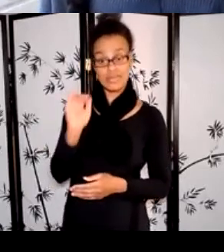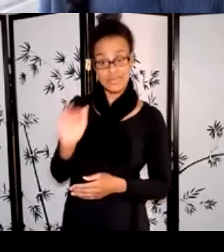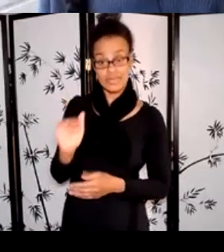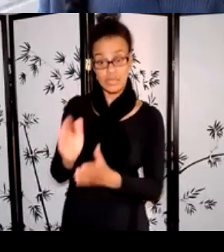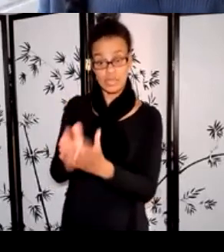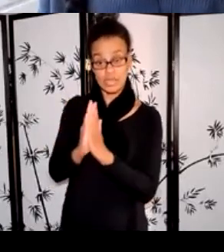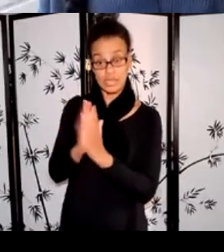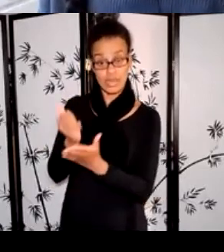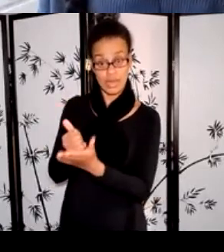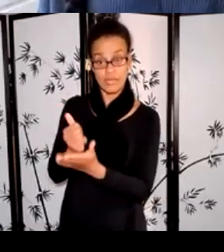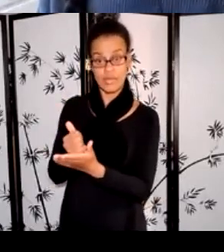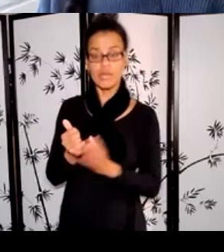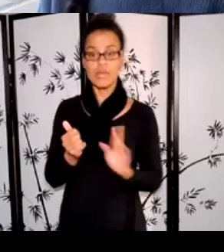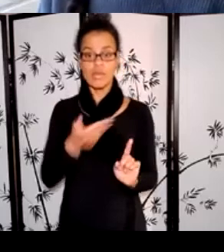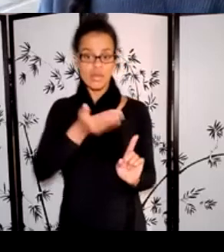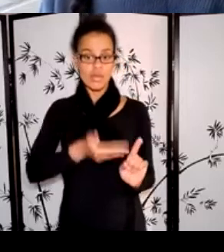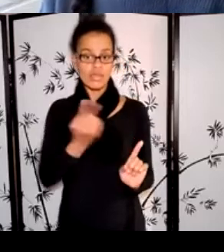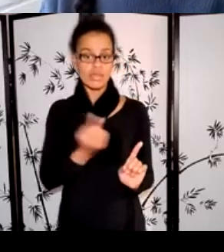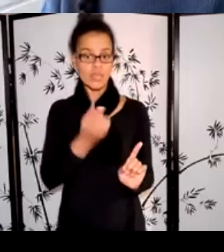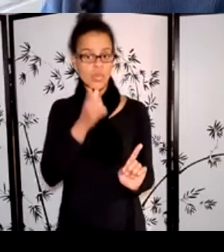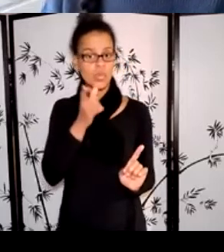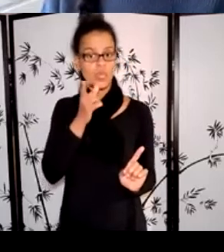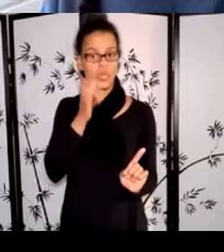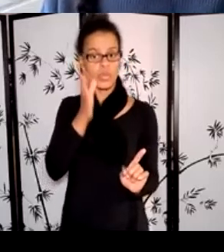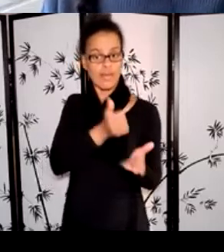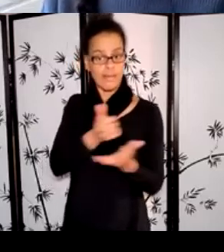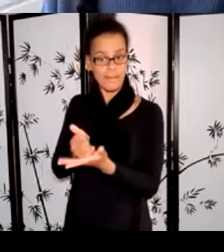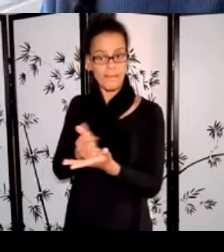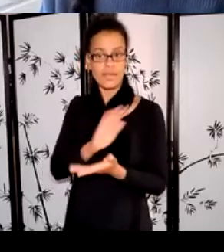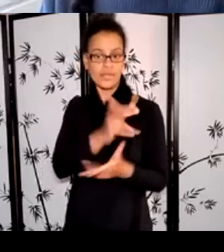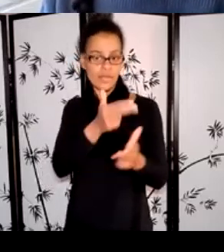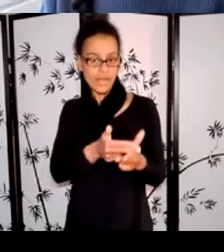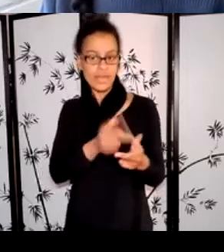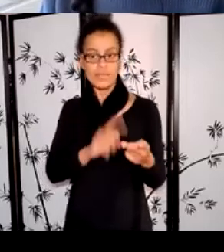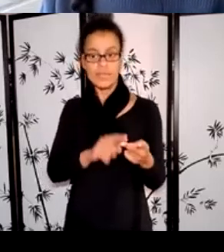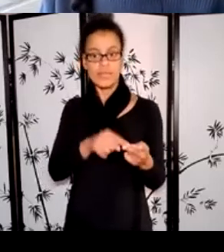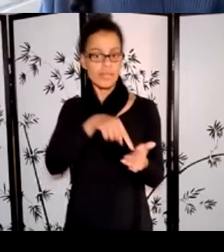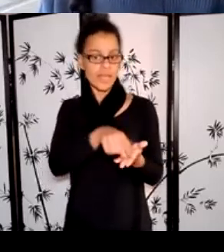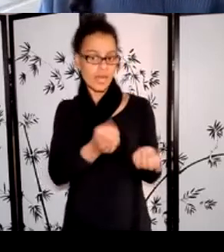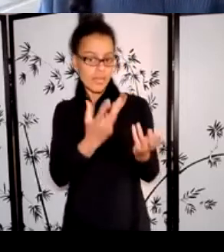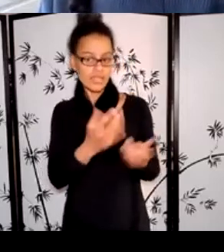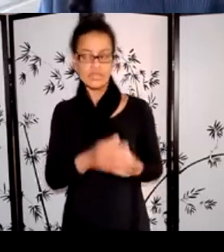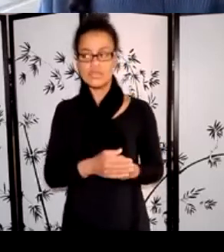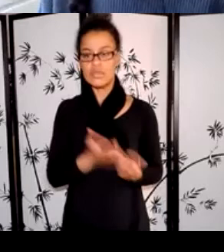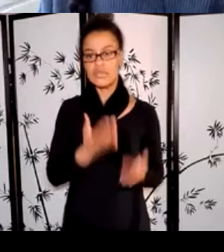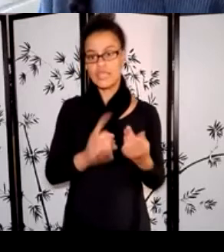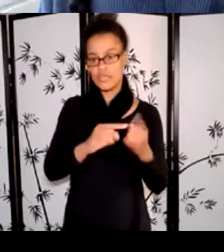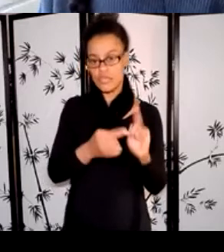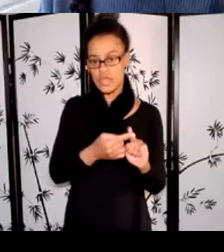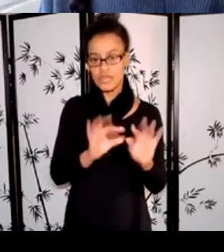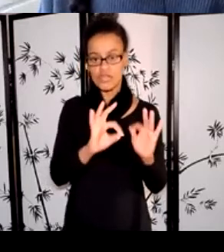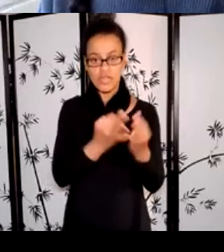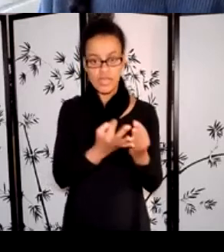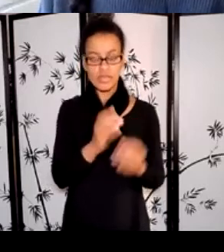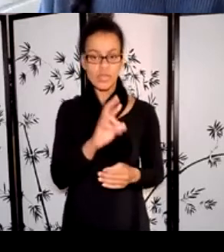along with their hourly rate. So this could be a trusted friend, family member, artistic peer, or professional service provider.